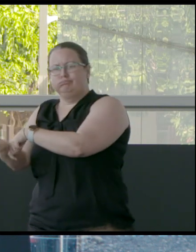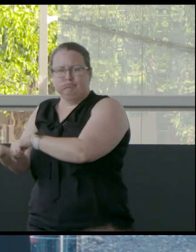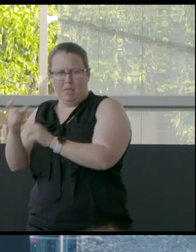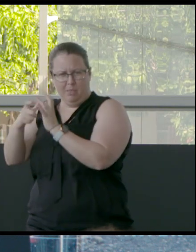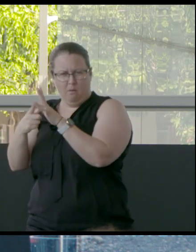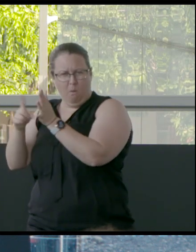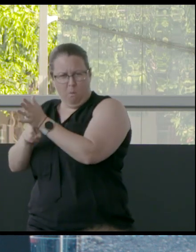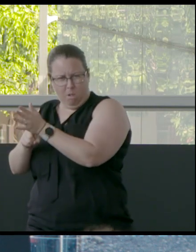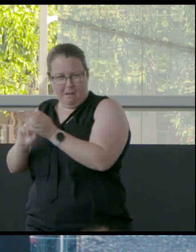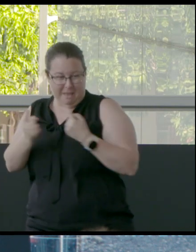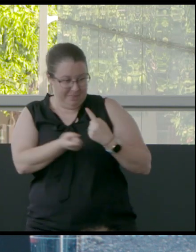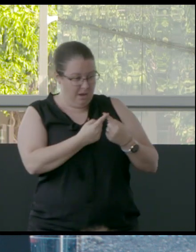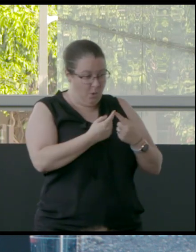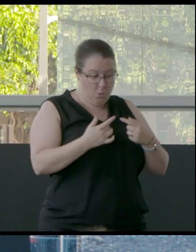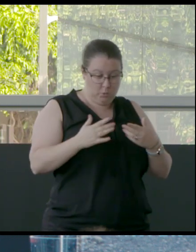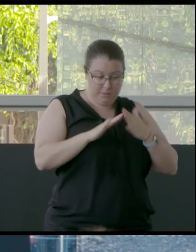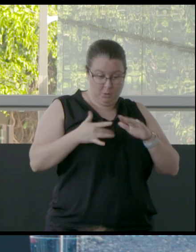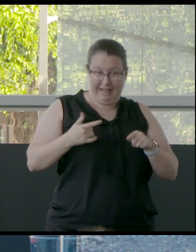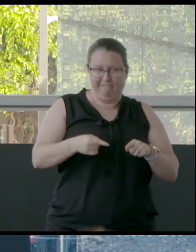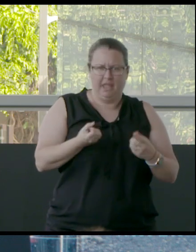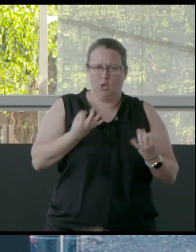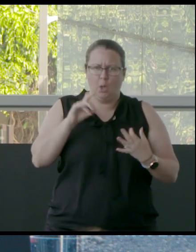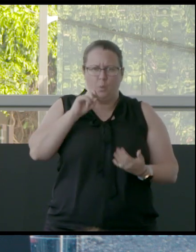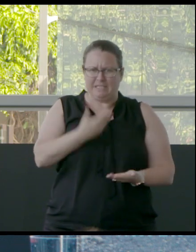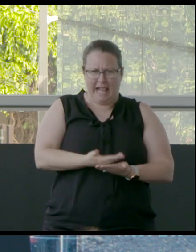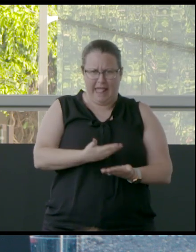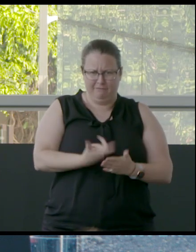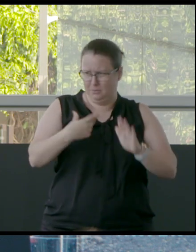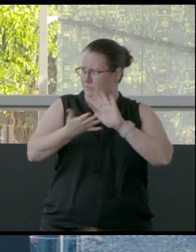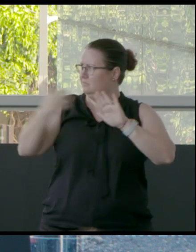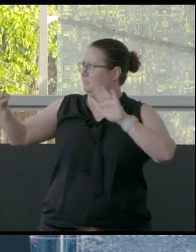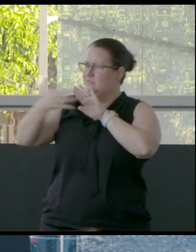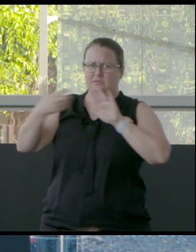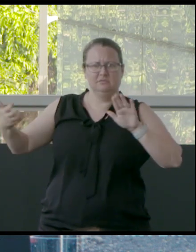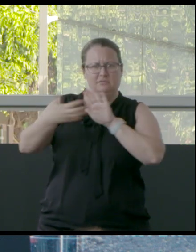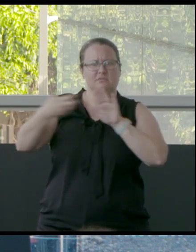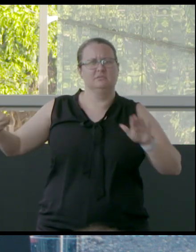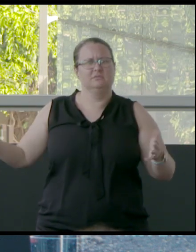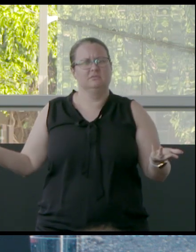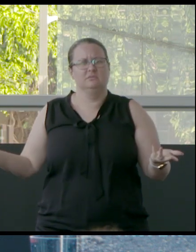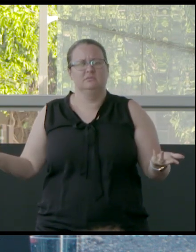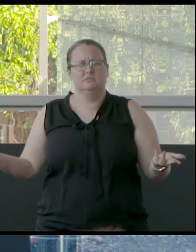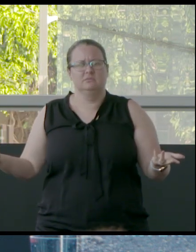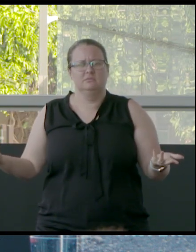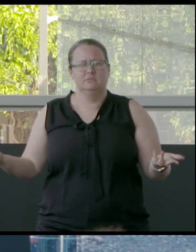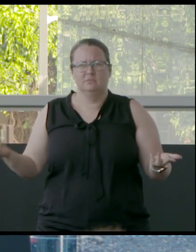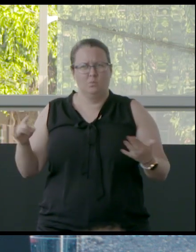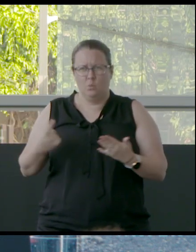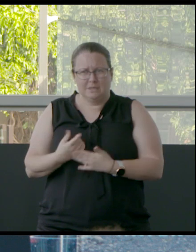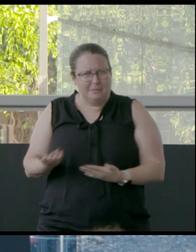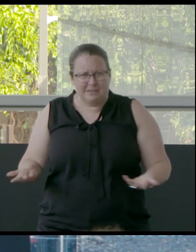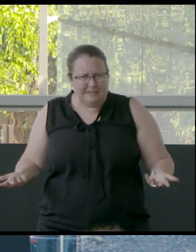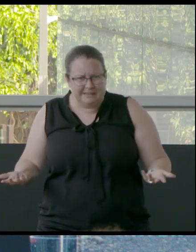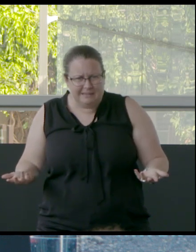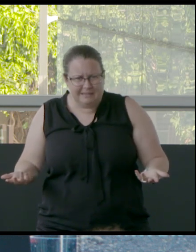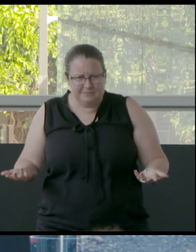local communities have no water. And seeing, you know, what's happened with Menindee, and, you know, all of those